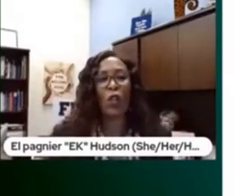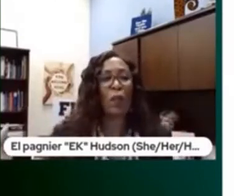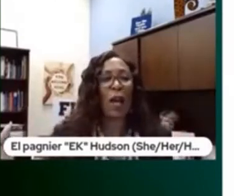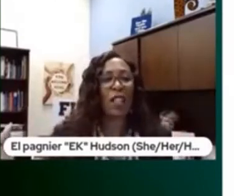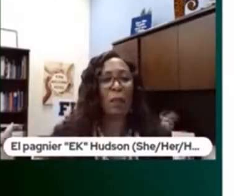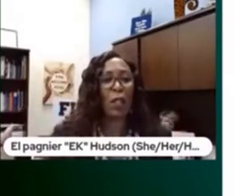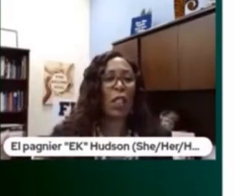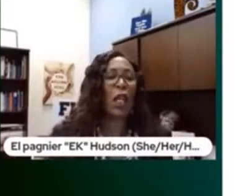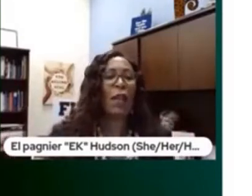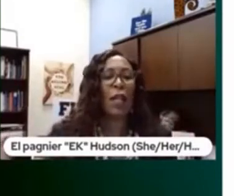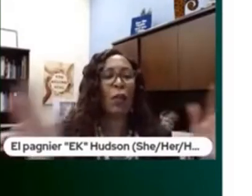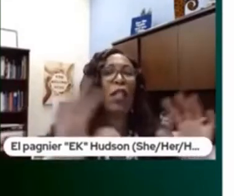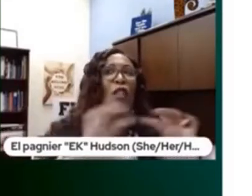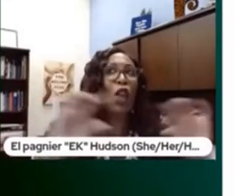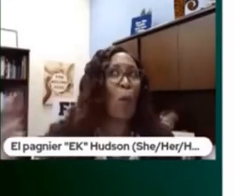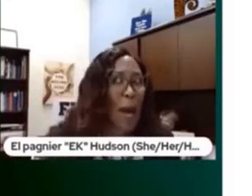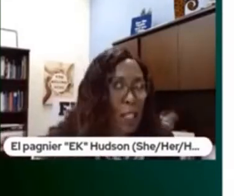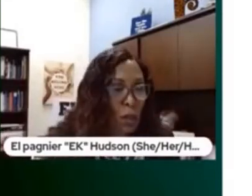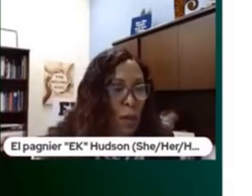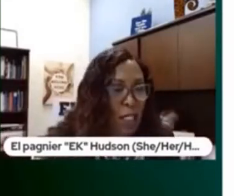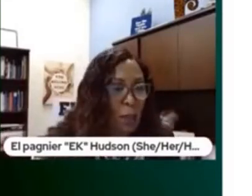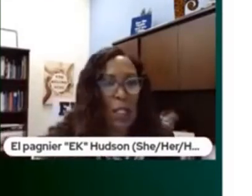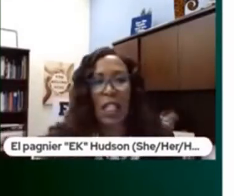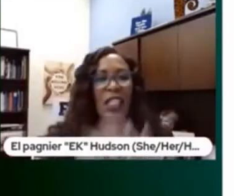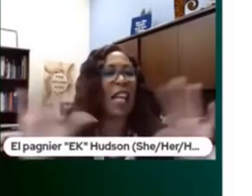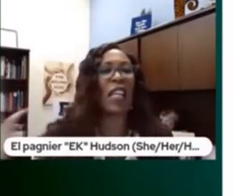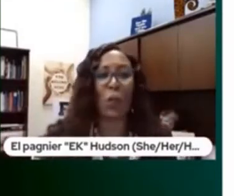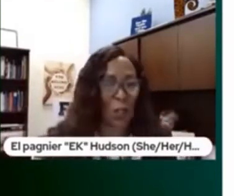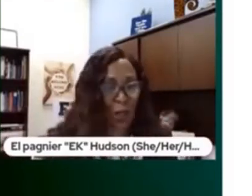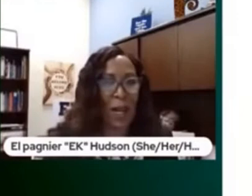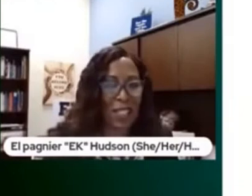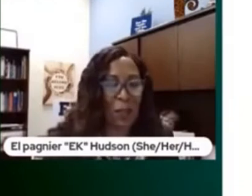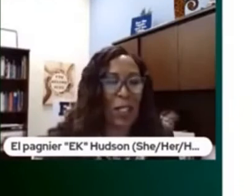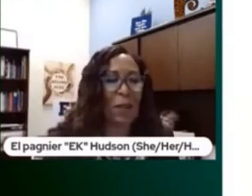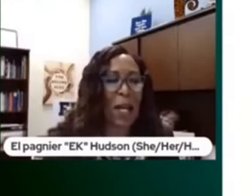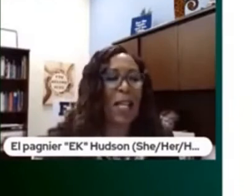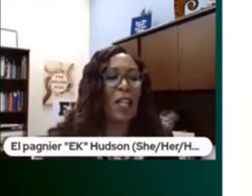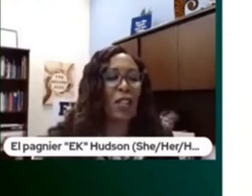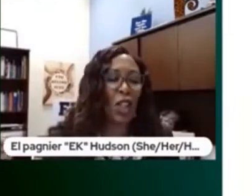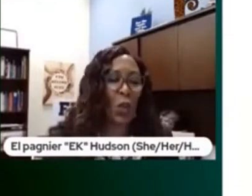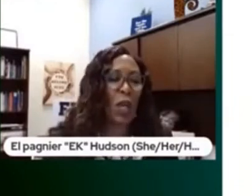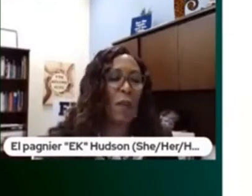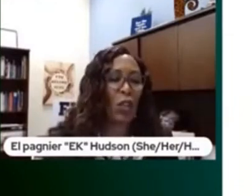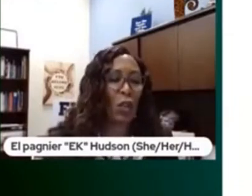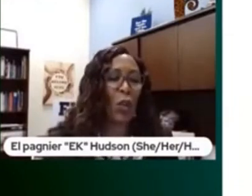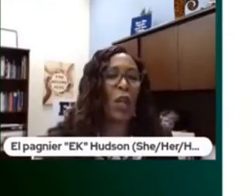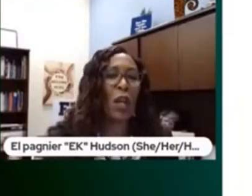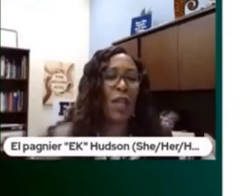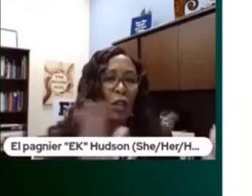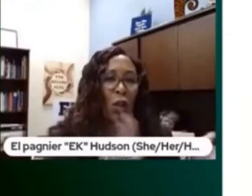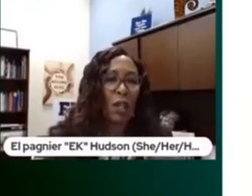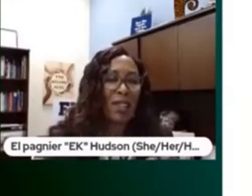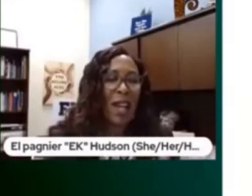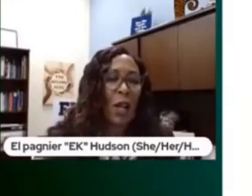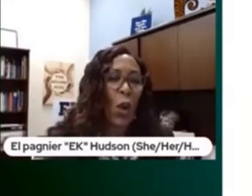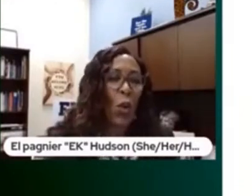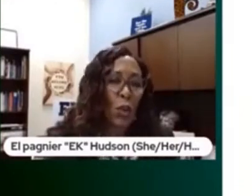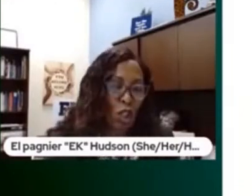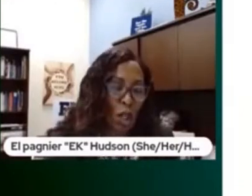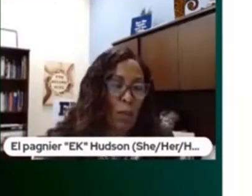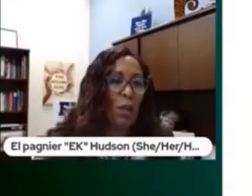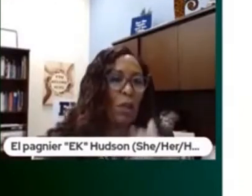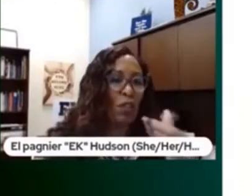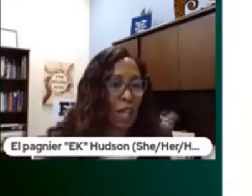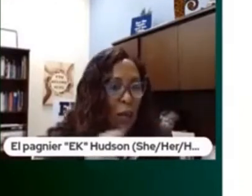anyone's responsibility then when it's nobody's responsibility then when not anyone's responsibility right so you want to make sure that you assign